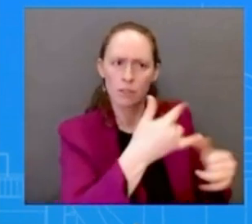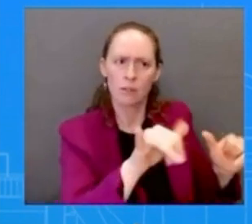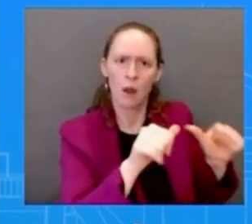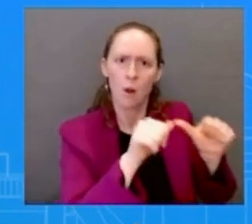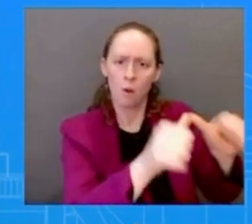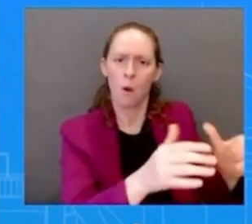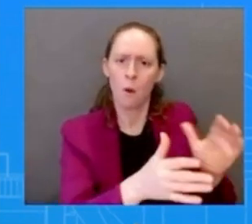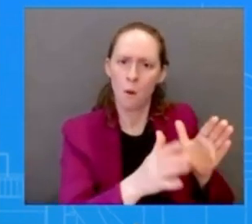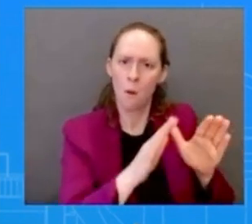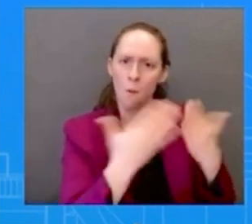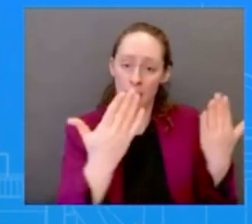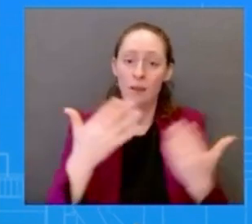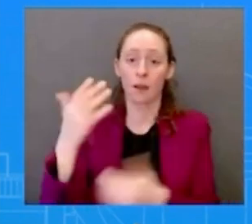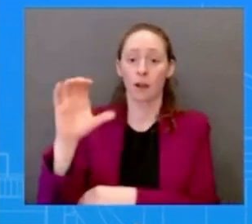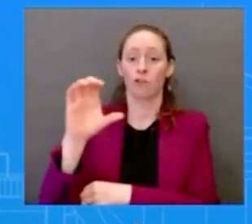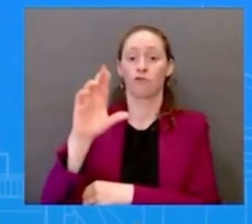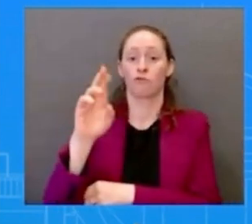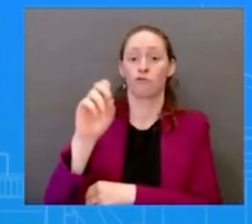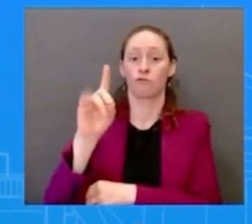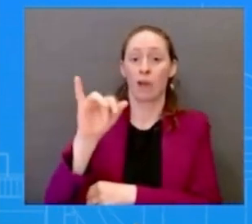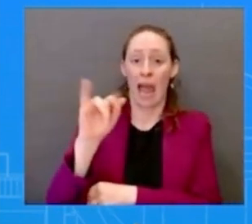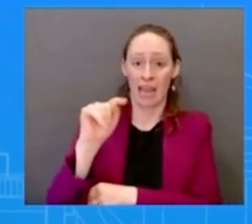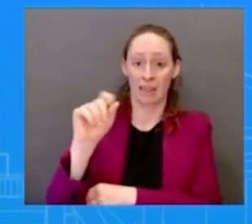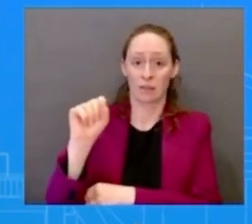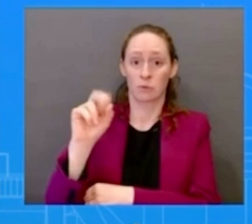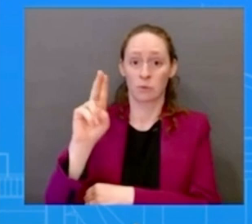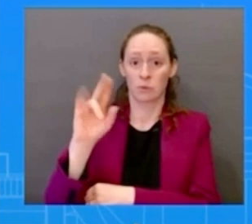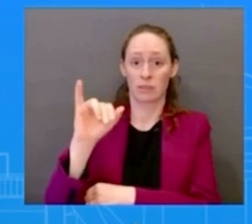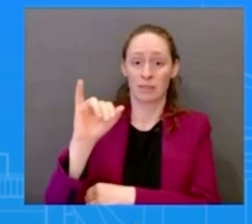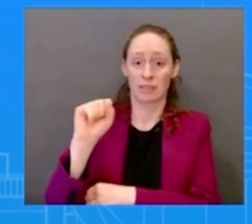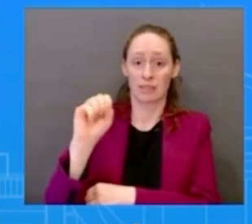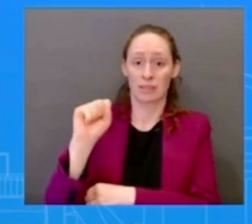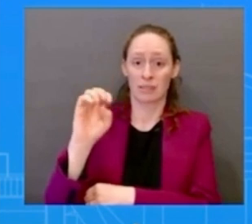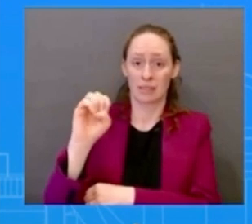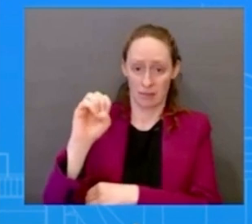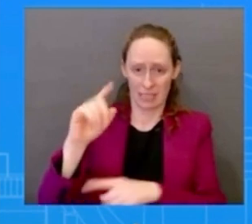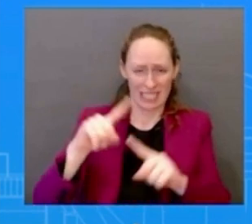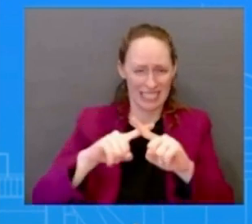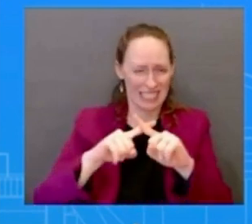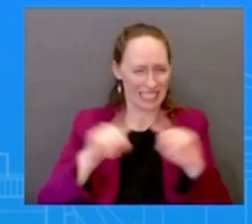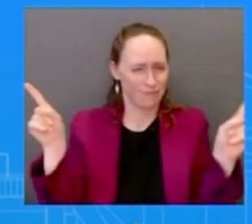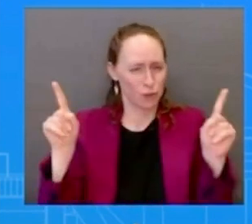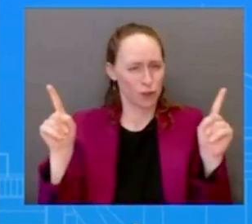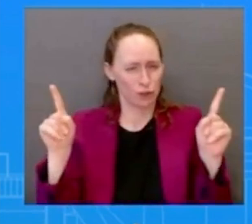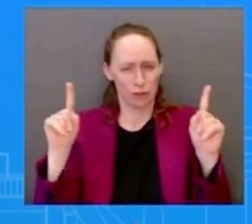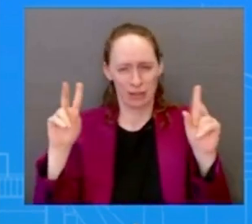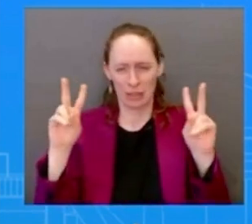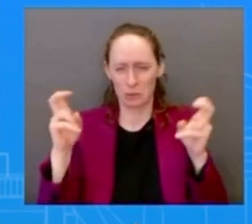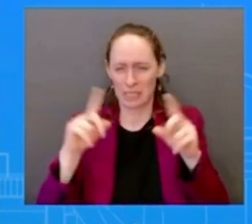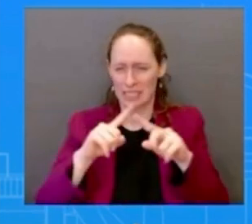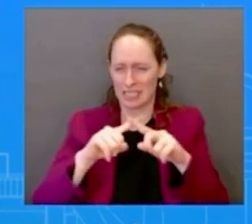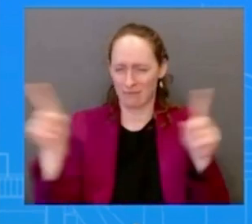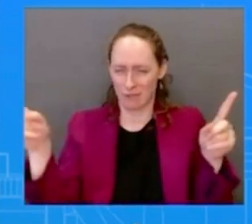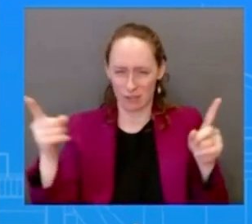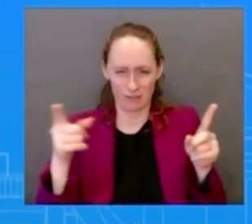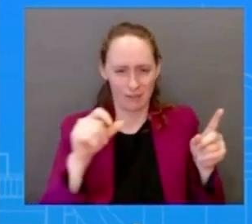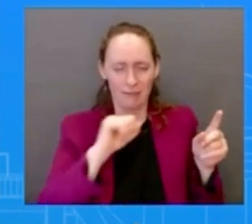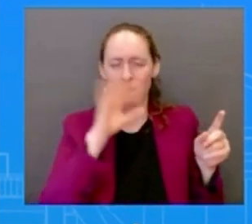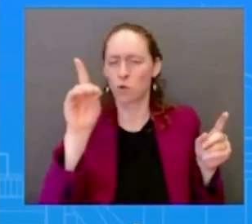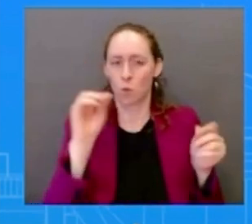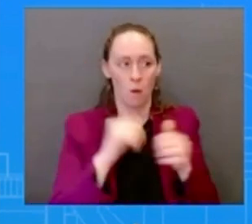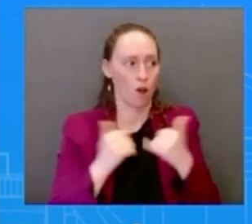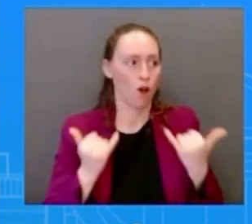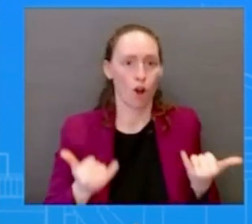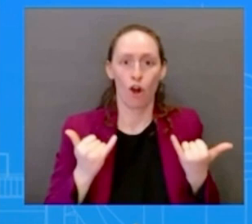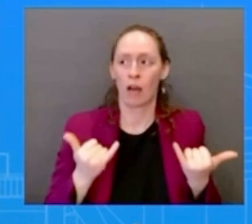it's it's and its problems are not related to the current economic situation the current economic environment again this is a distinct